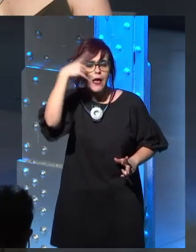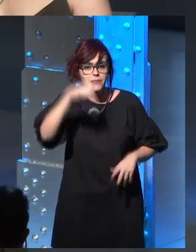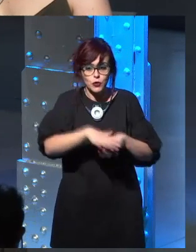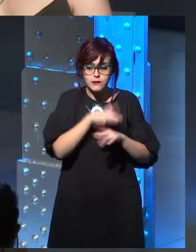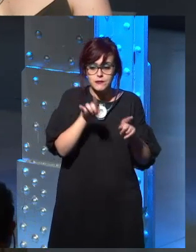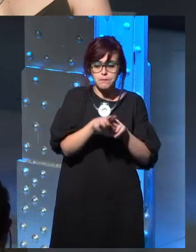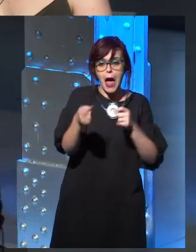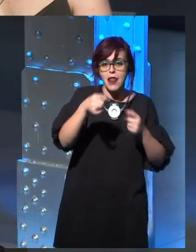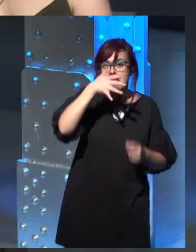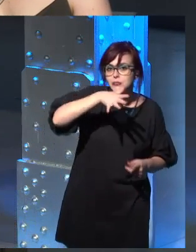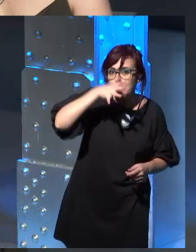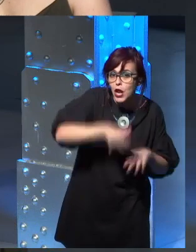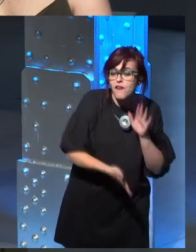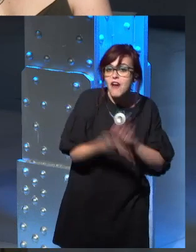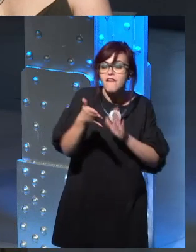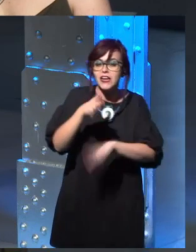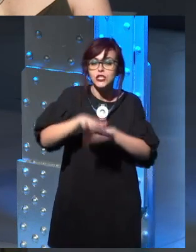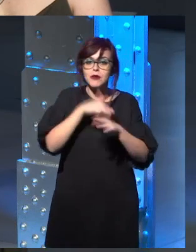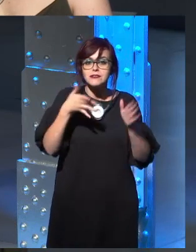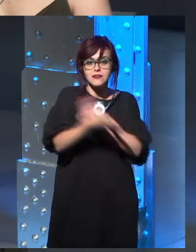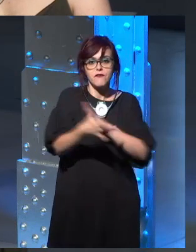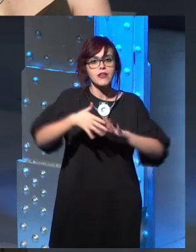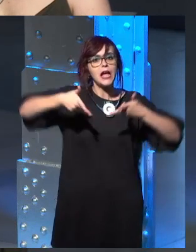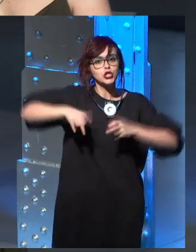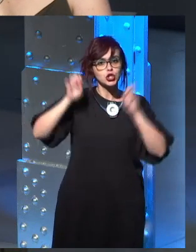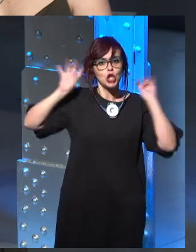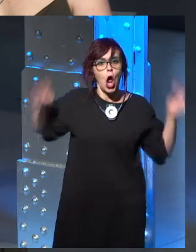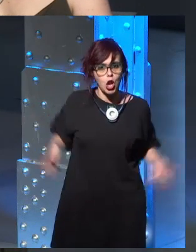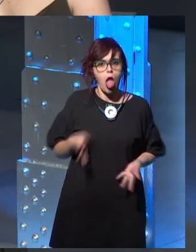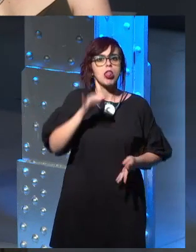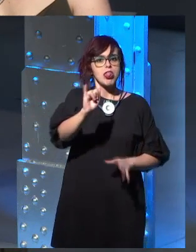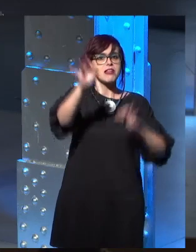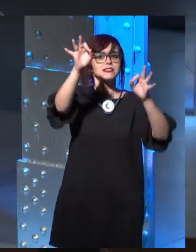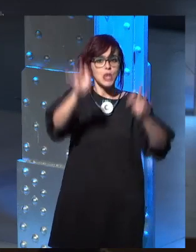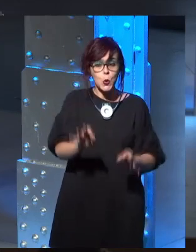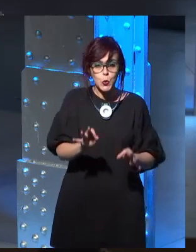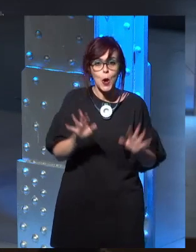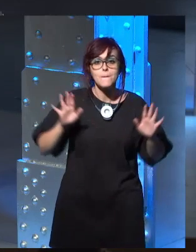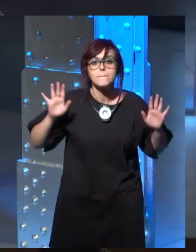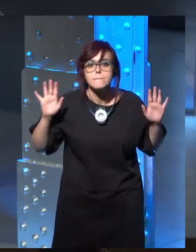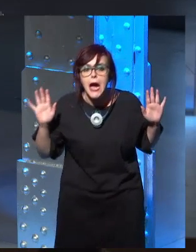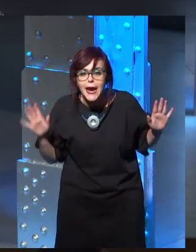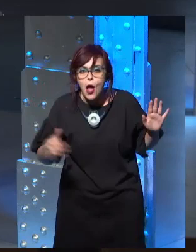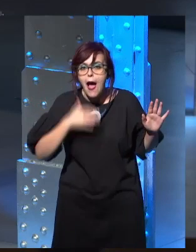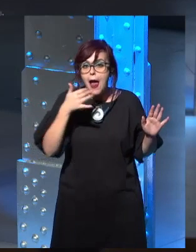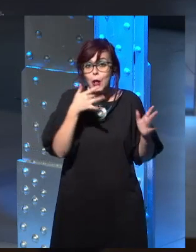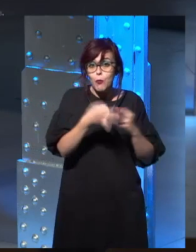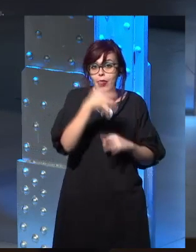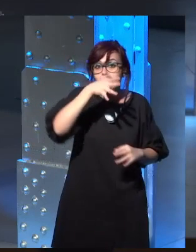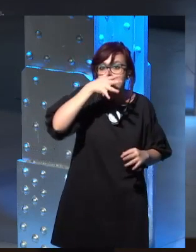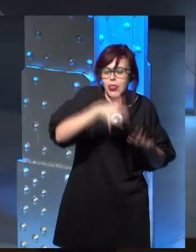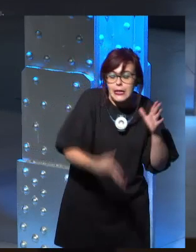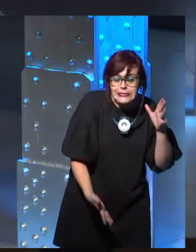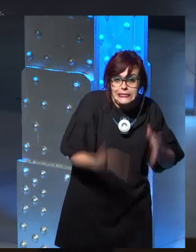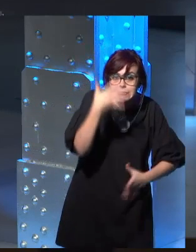they feel like you kind of wonder, did he mean to give that away? Was it a slip up on his part? And, you know, for, we've collected his